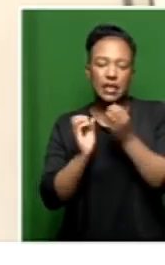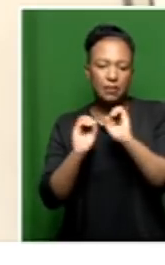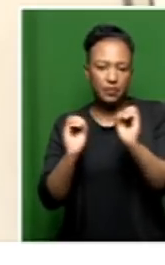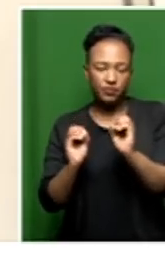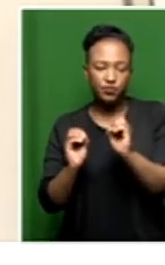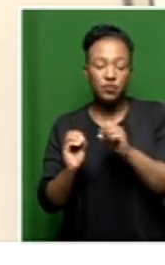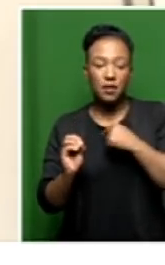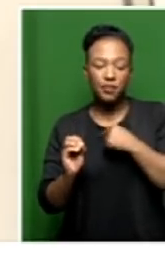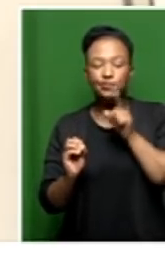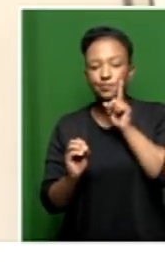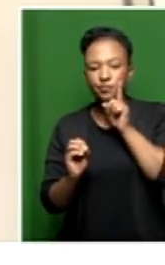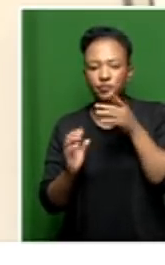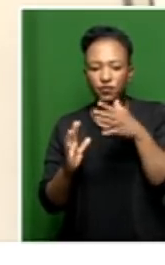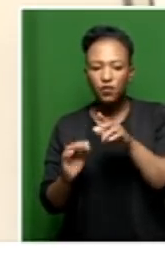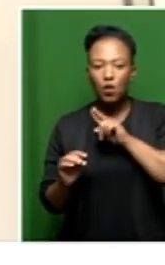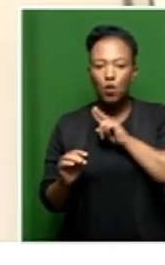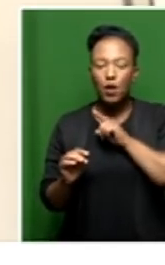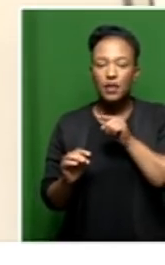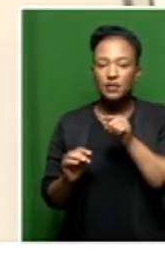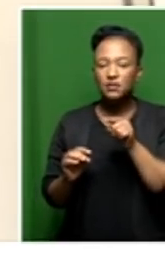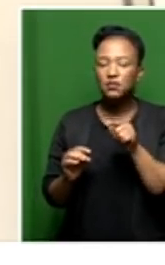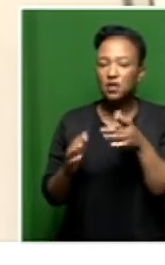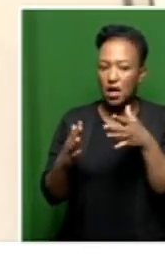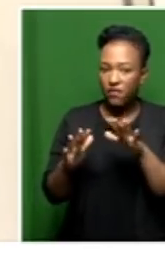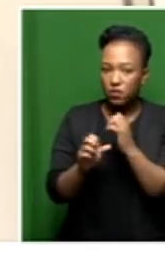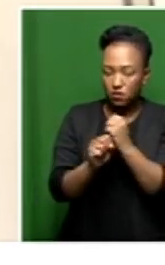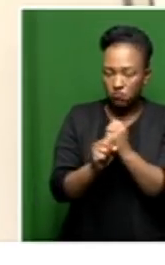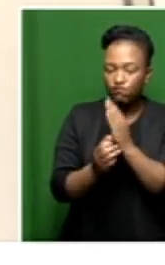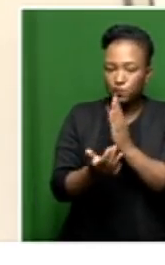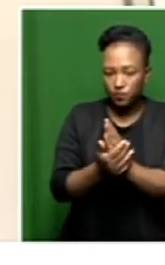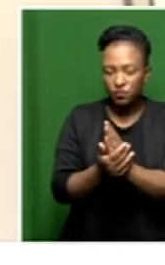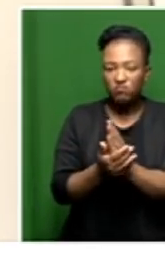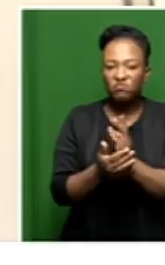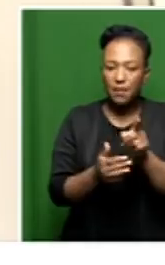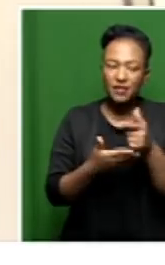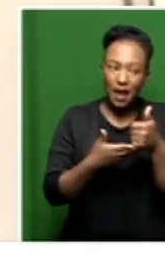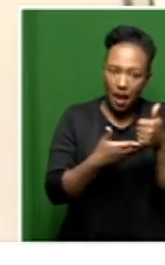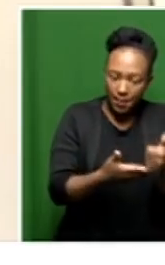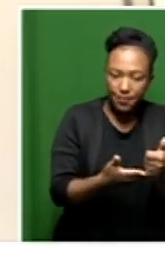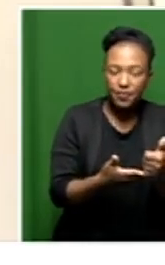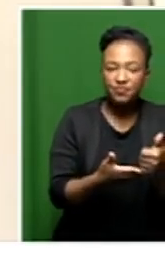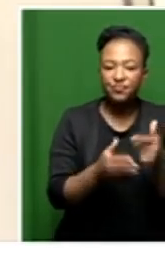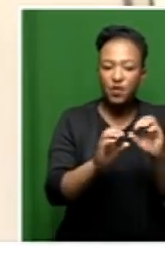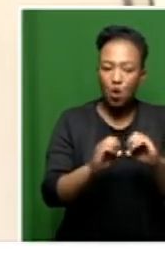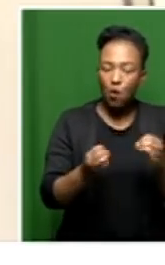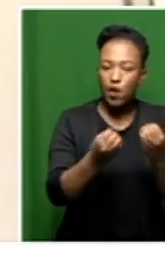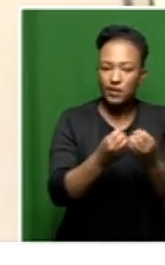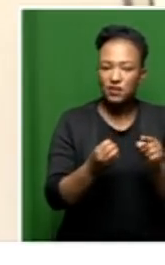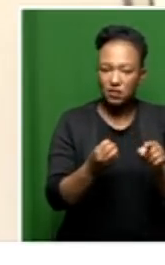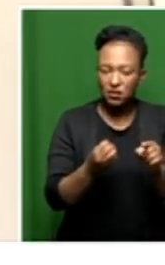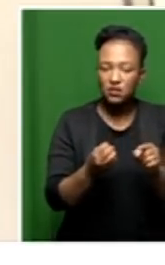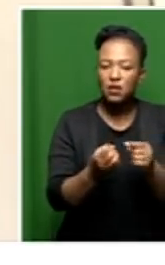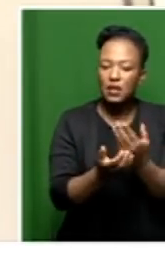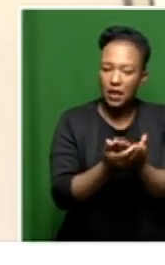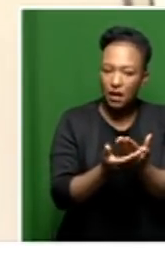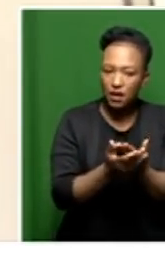because as far as I know, it was with regard to ensuring that they assist this organization to be